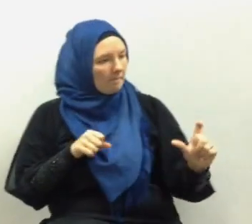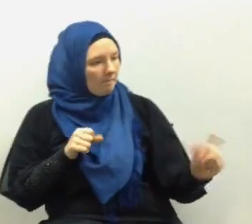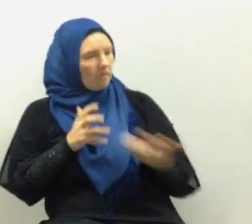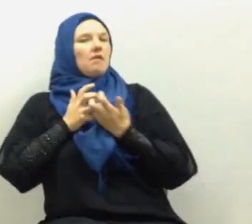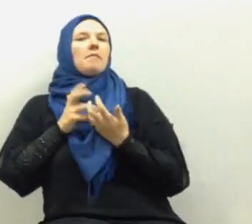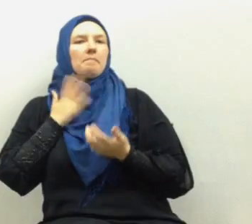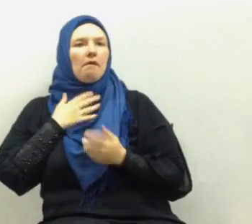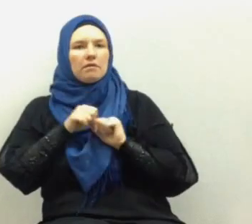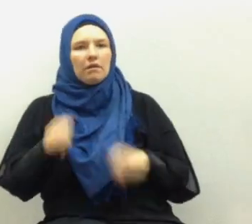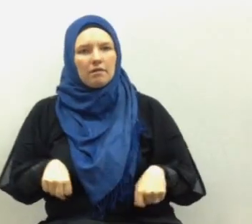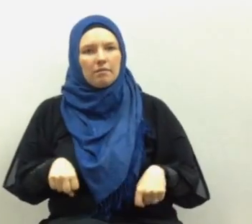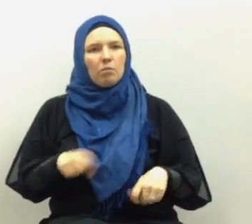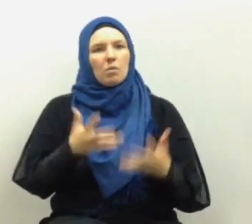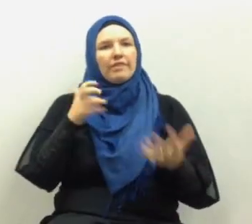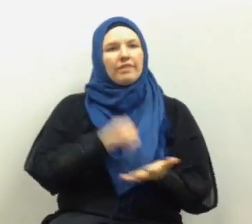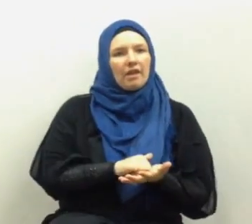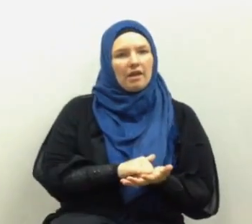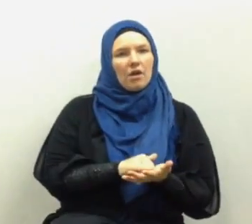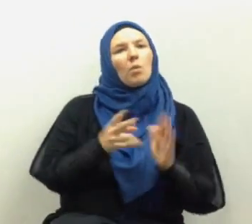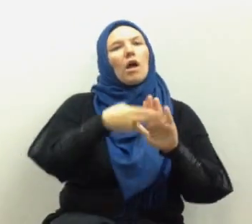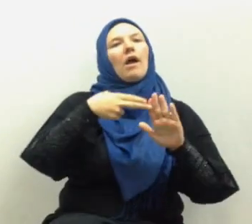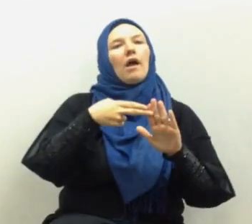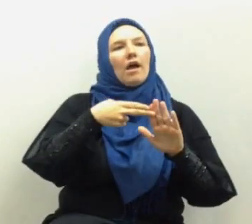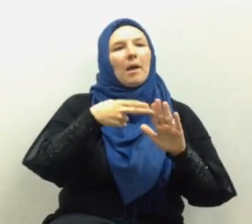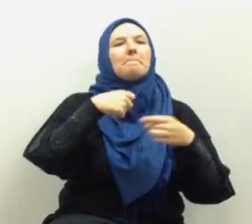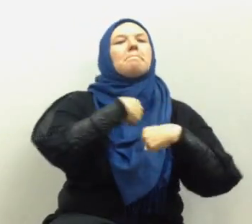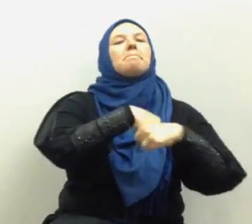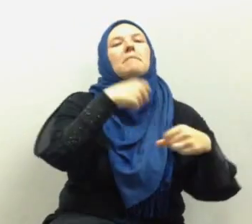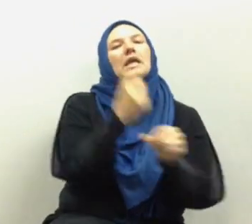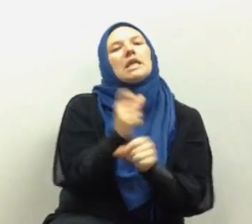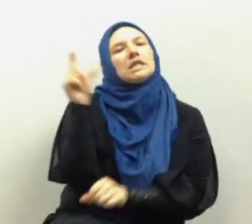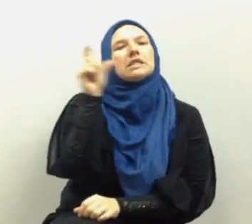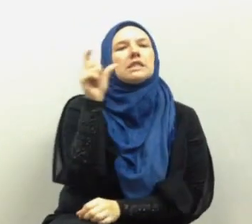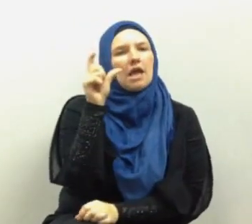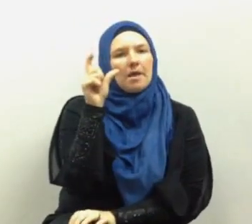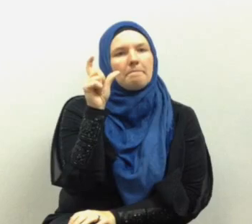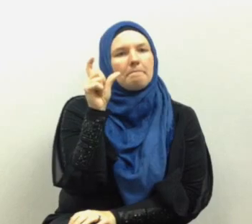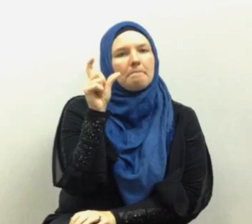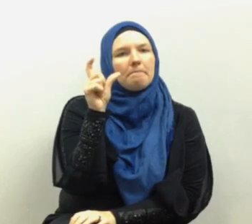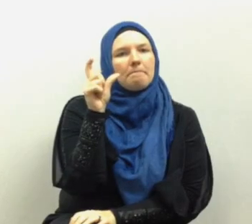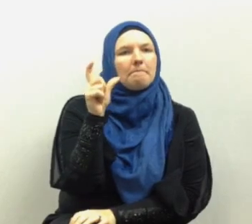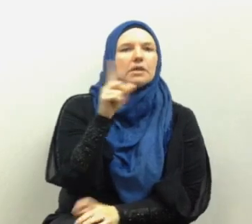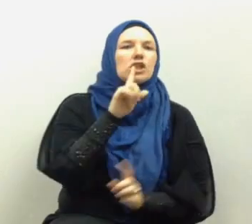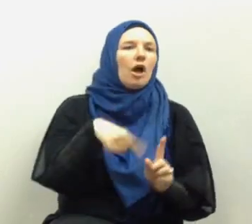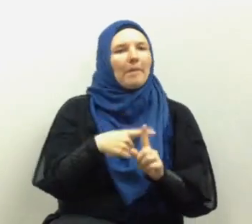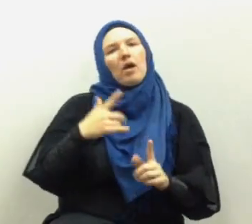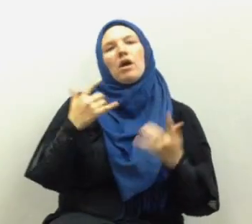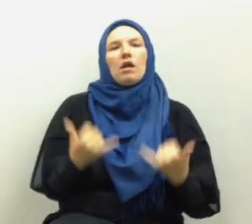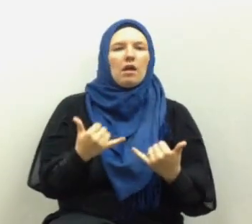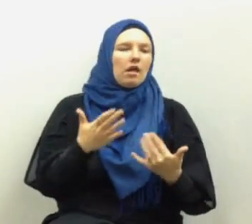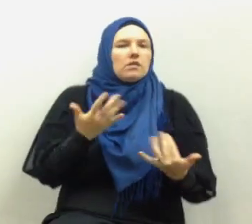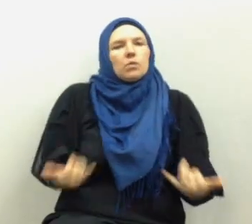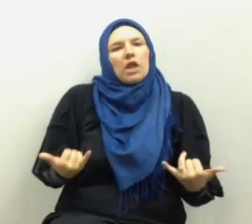as we wish and we label this as making Islam speak the contemporary